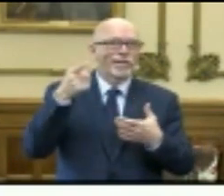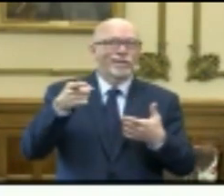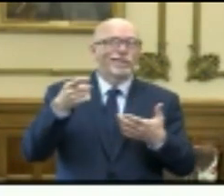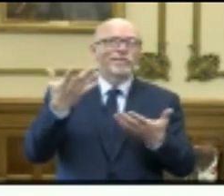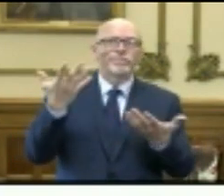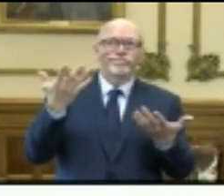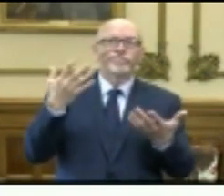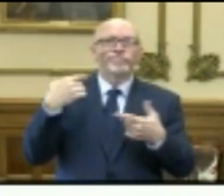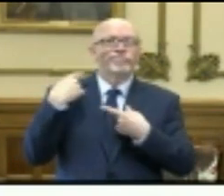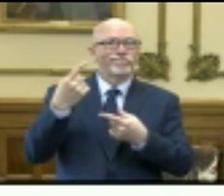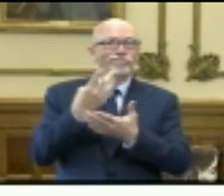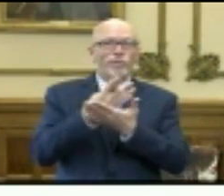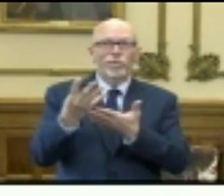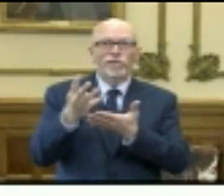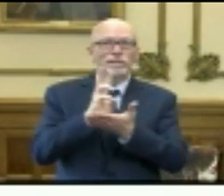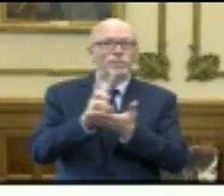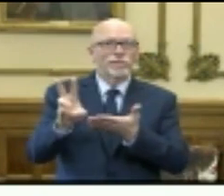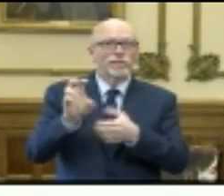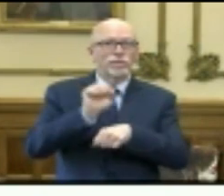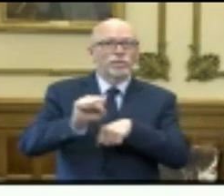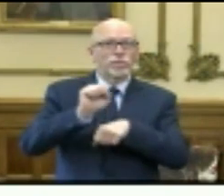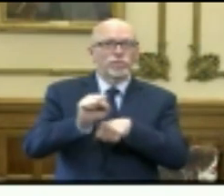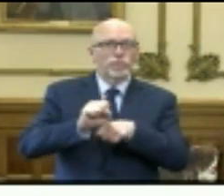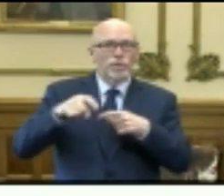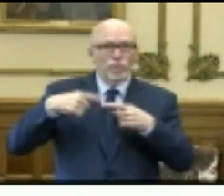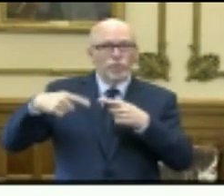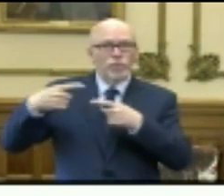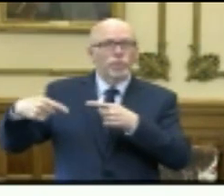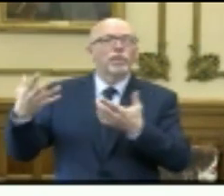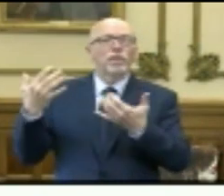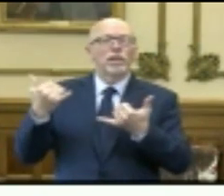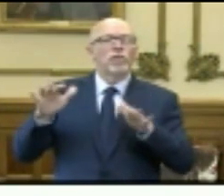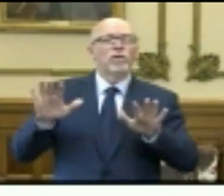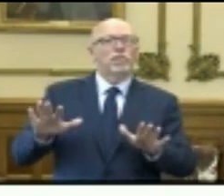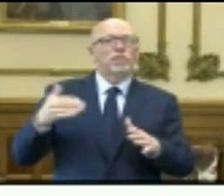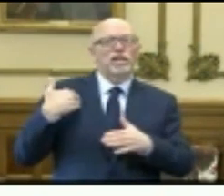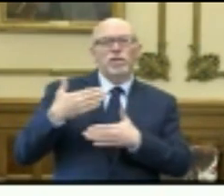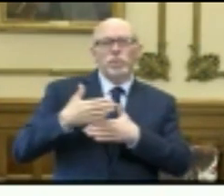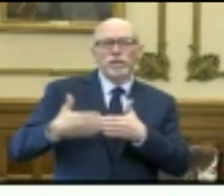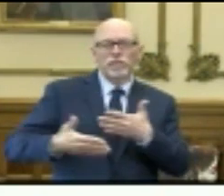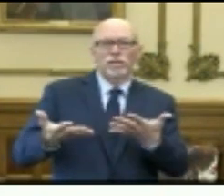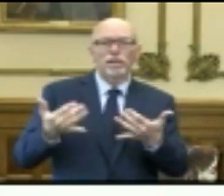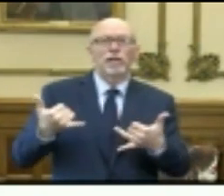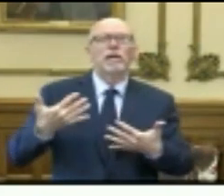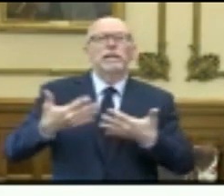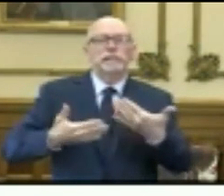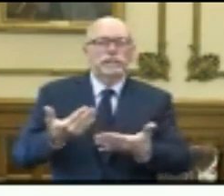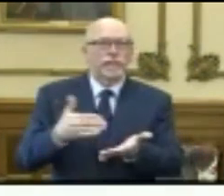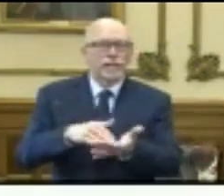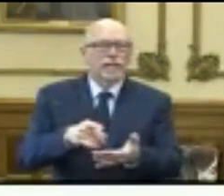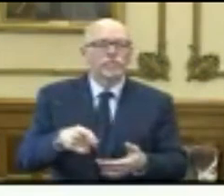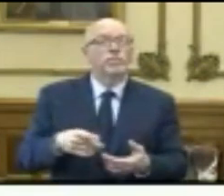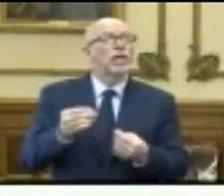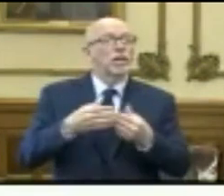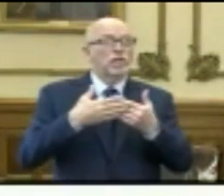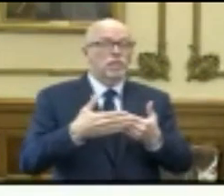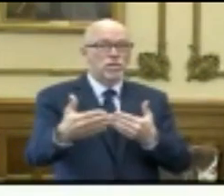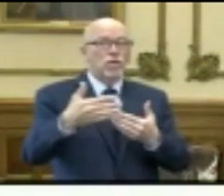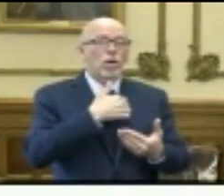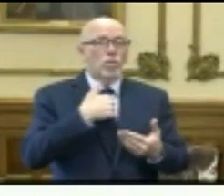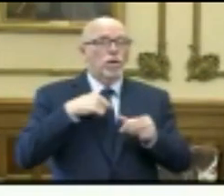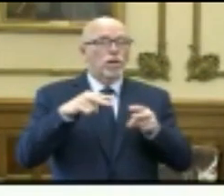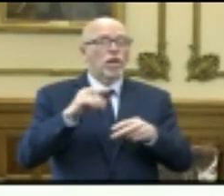after about four to six weeks of working nonstop here in the state. Going forward, we also are looking at our